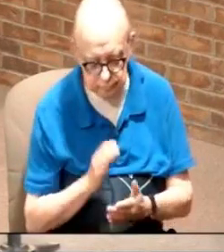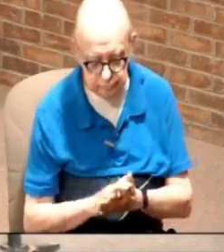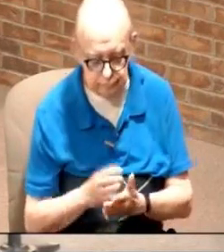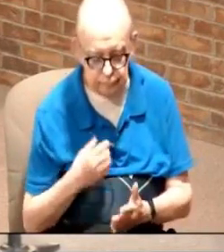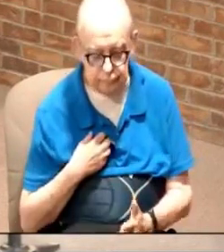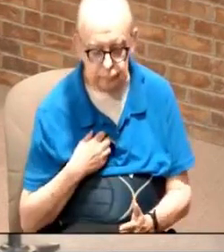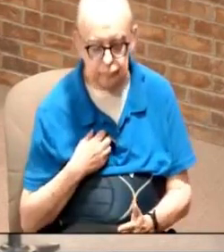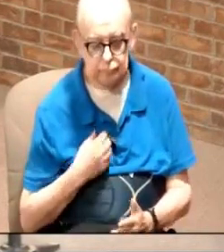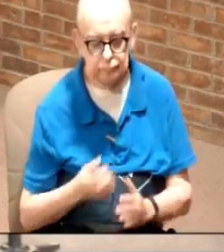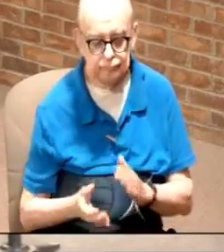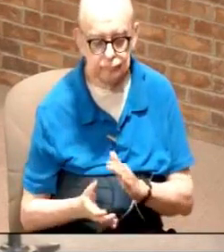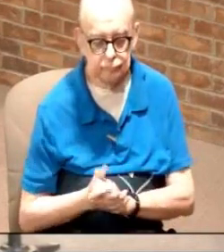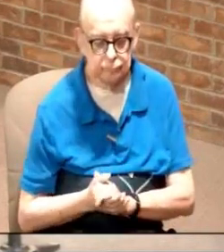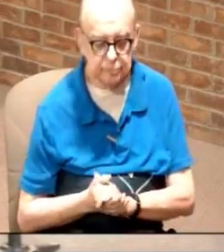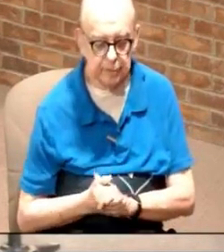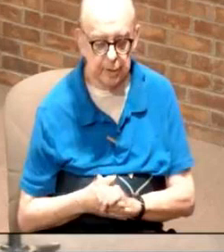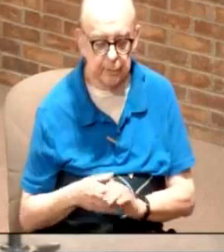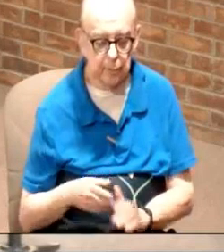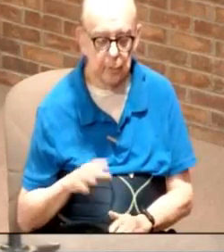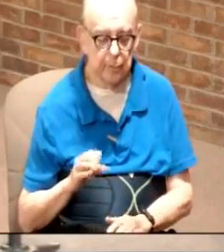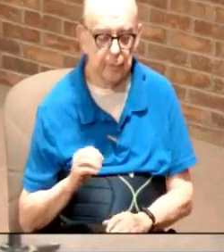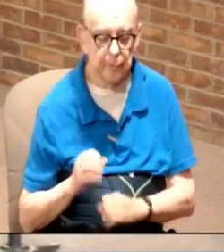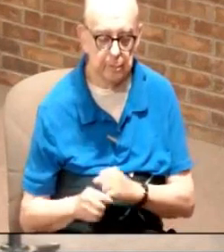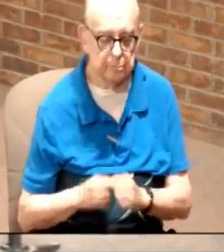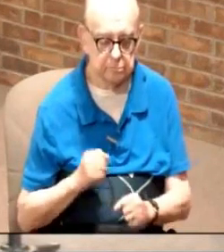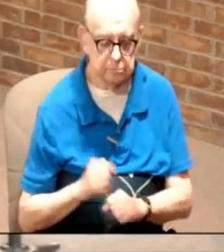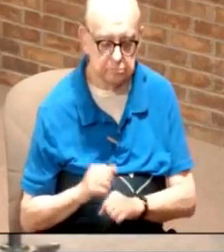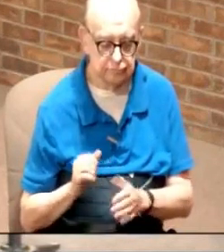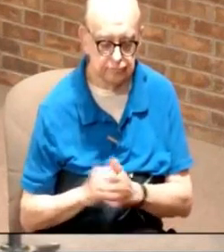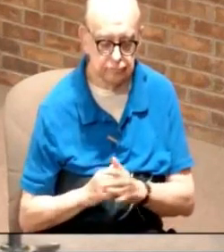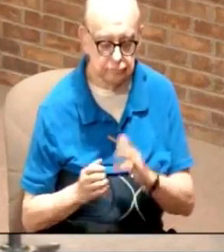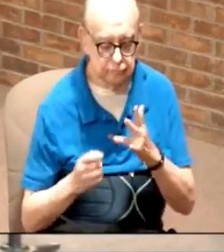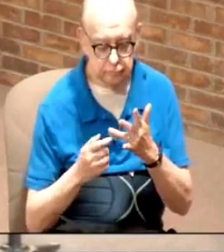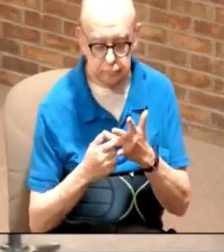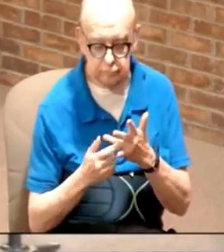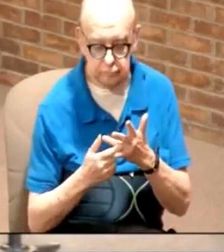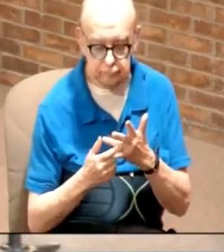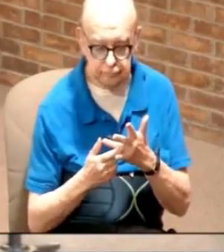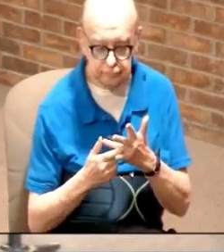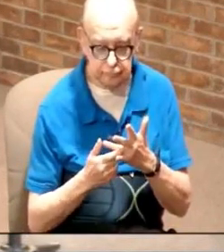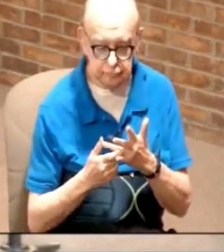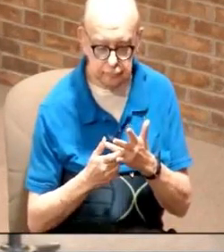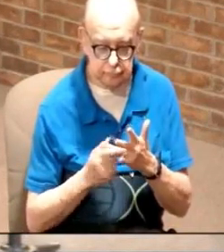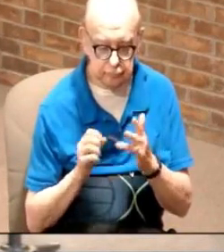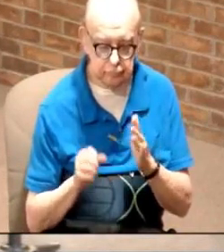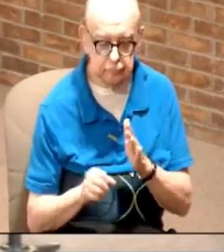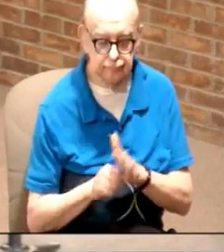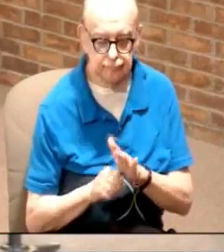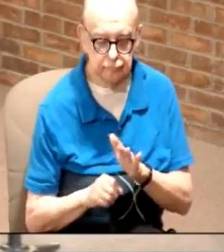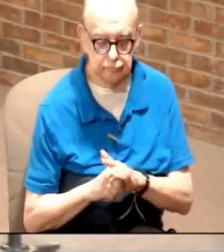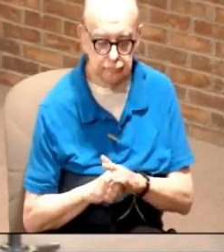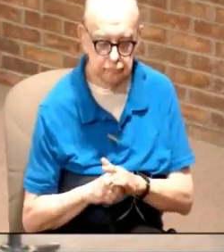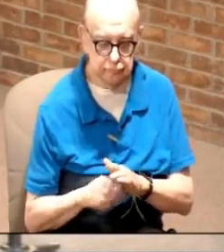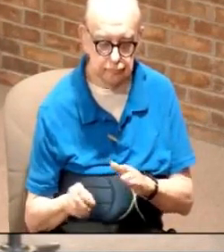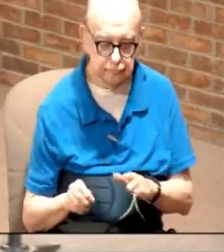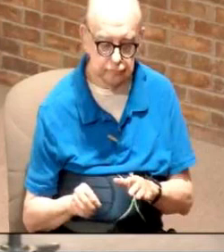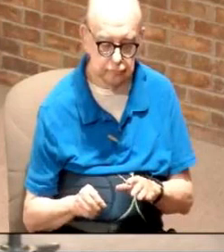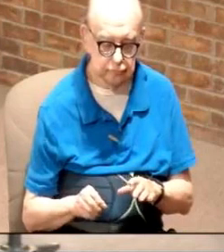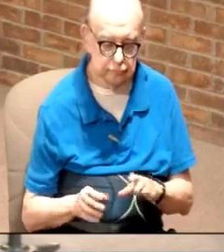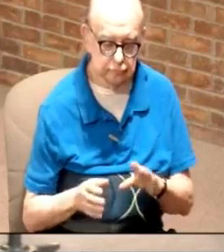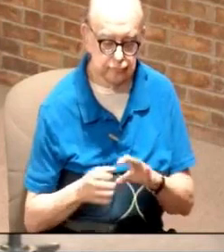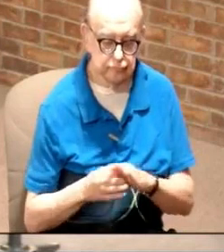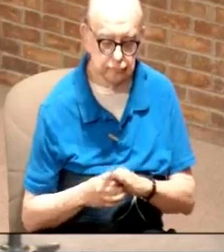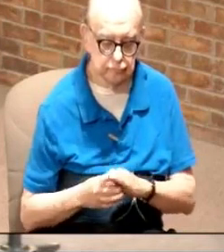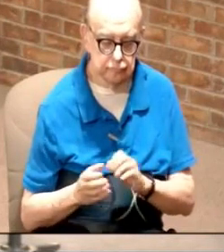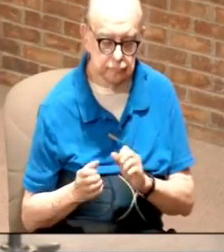married for 50 years and this ring is a sign of communion between